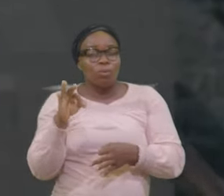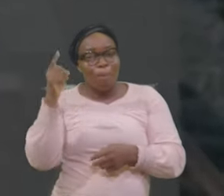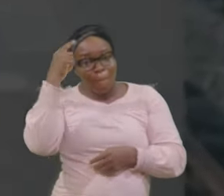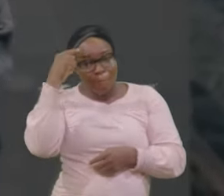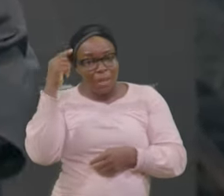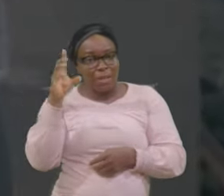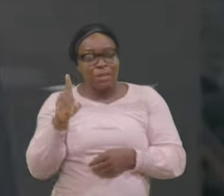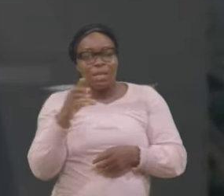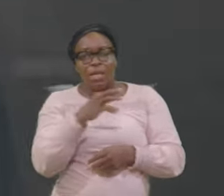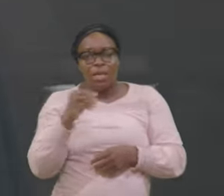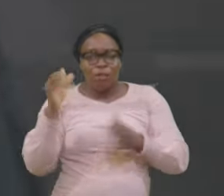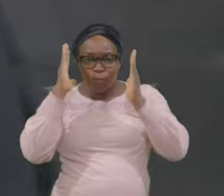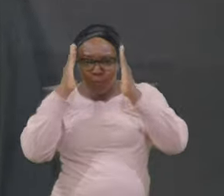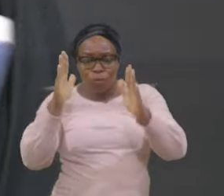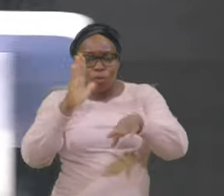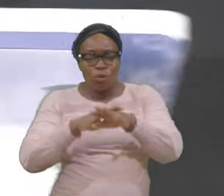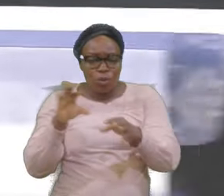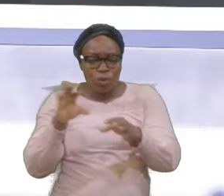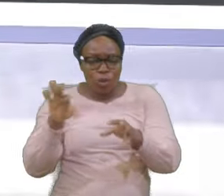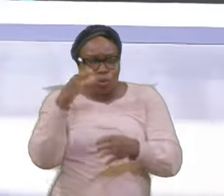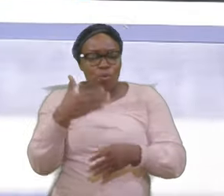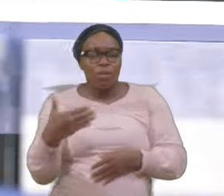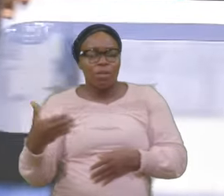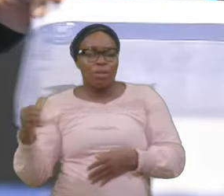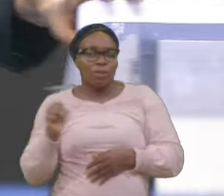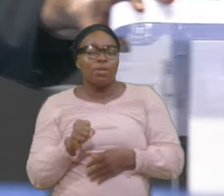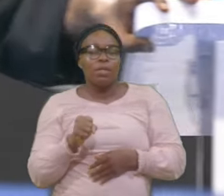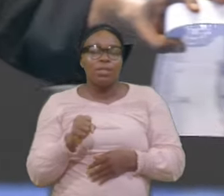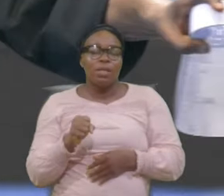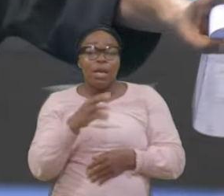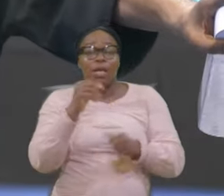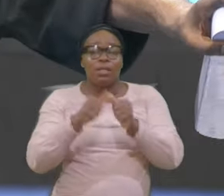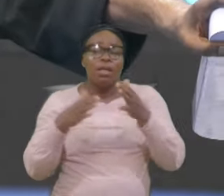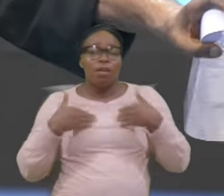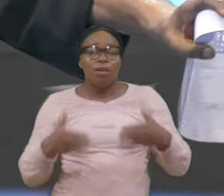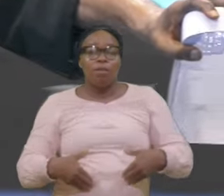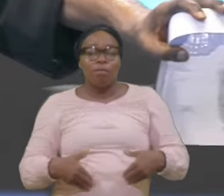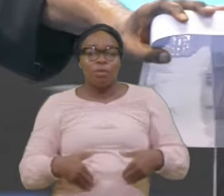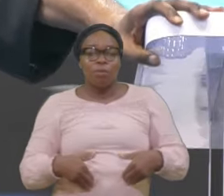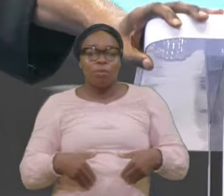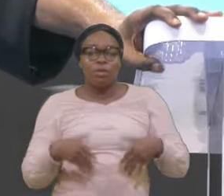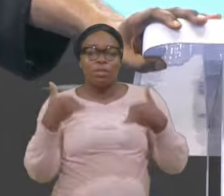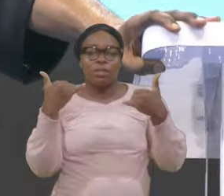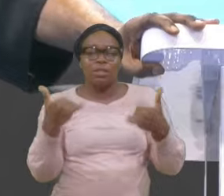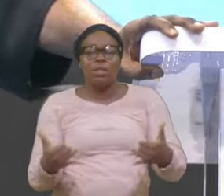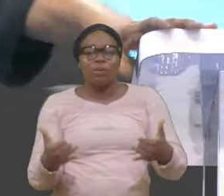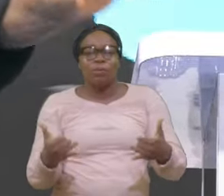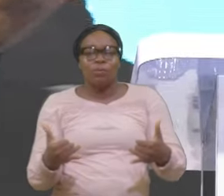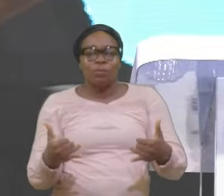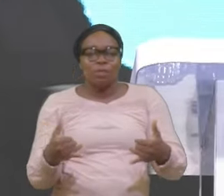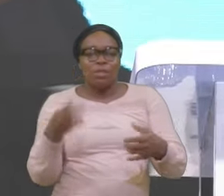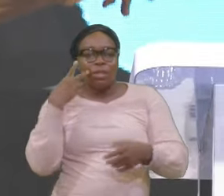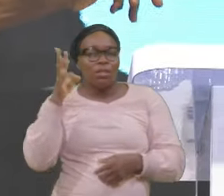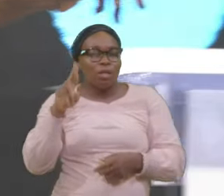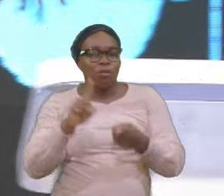This girl That she used To be an encouragement To everybody In the family She's gone Far away But now